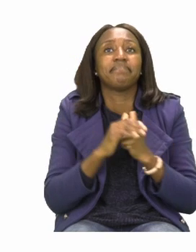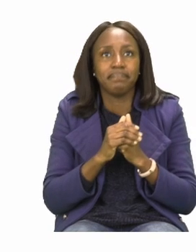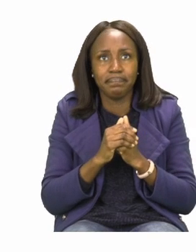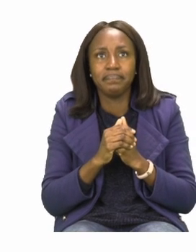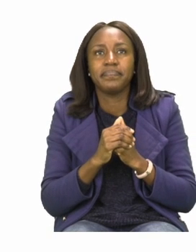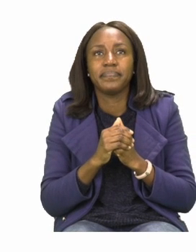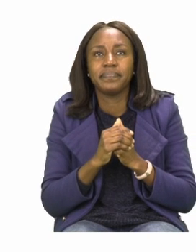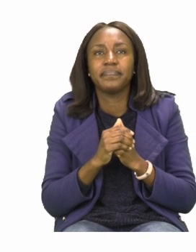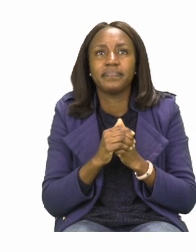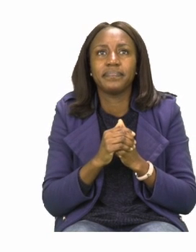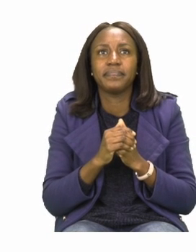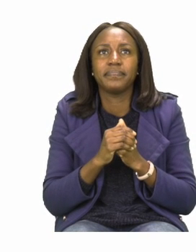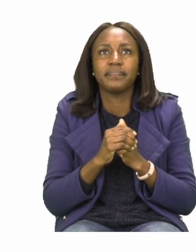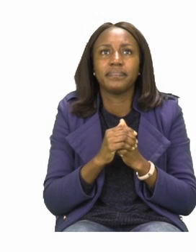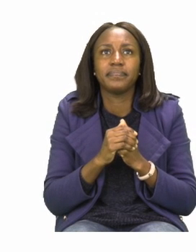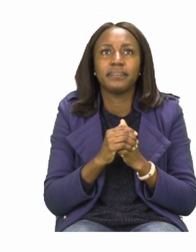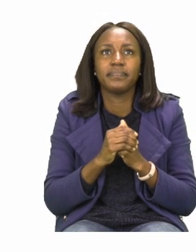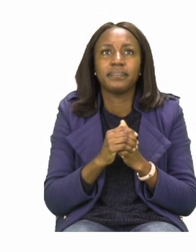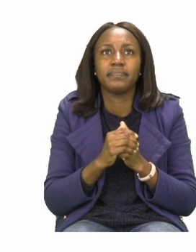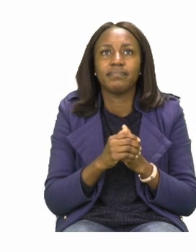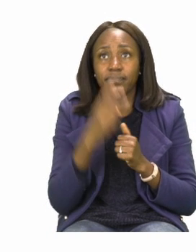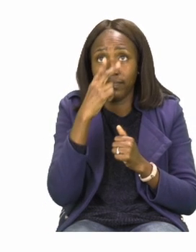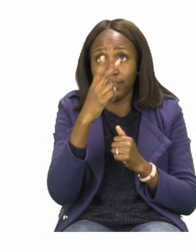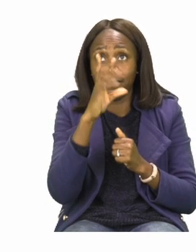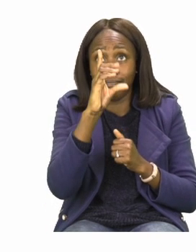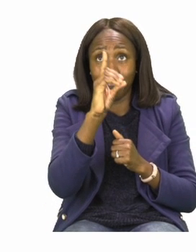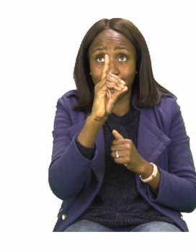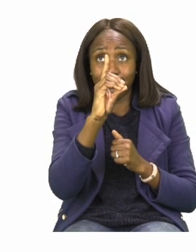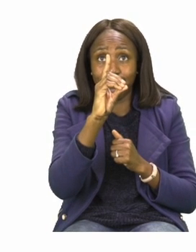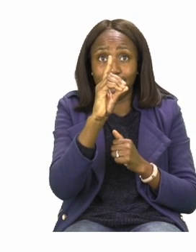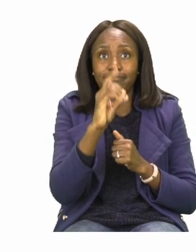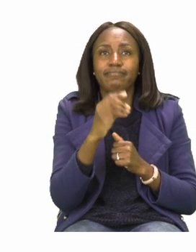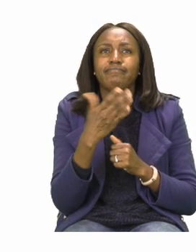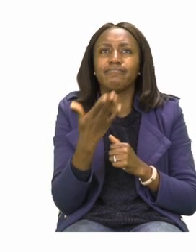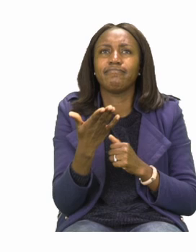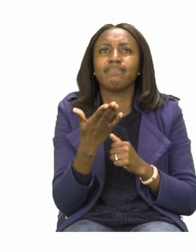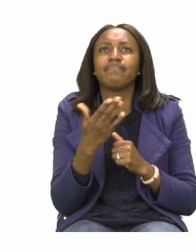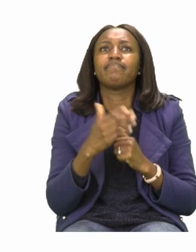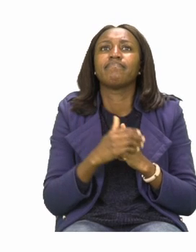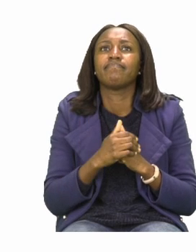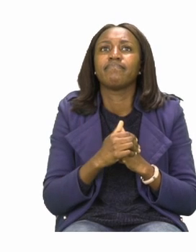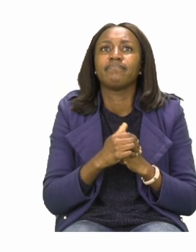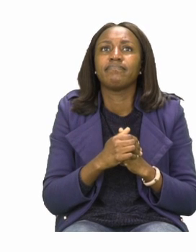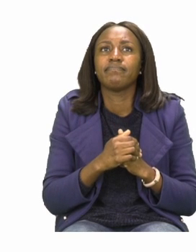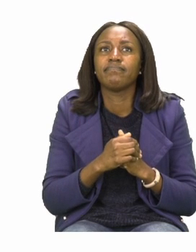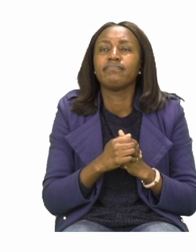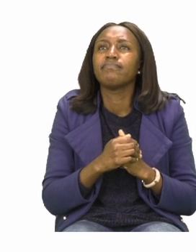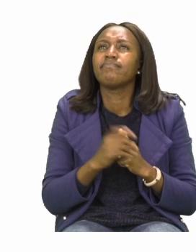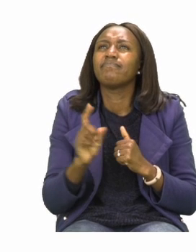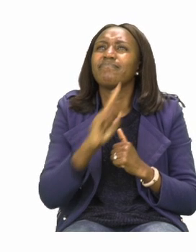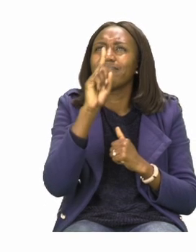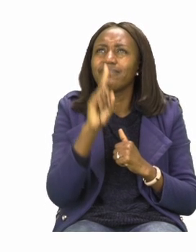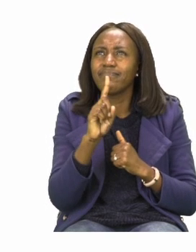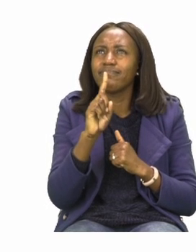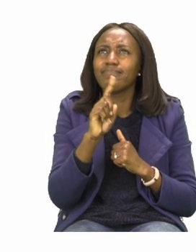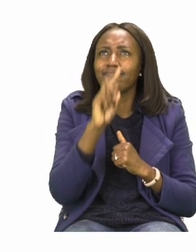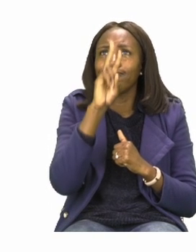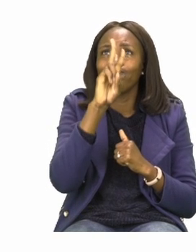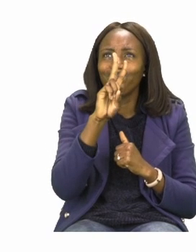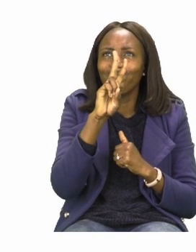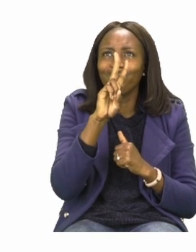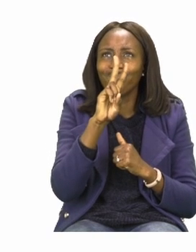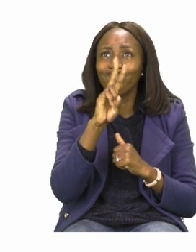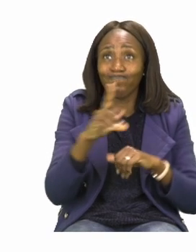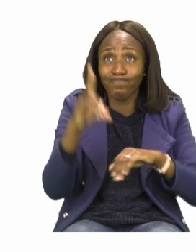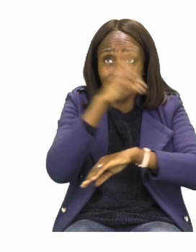Let's take a look at D. D says, on which two days were